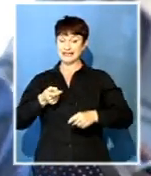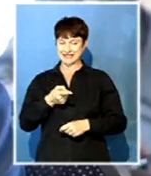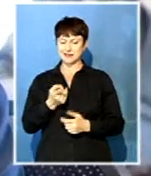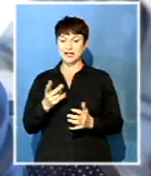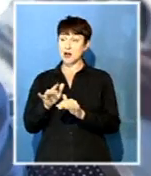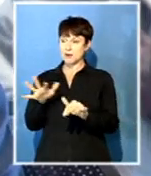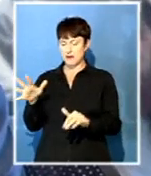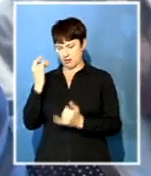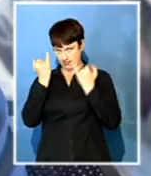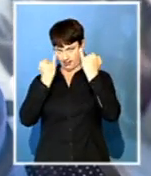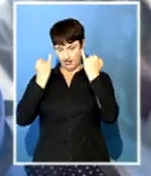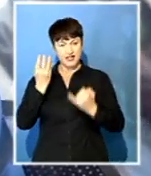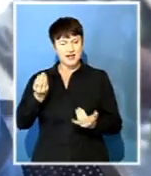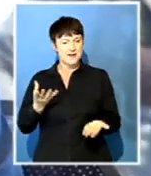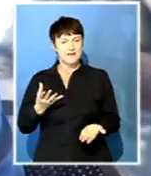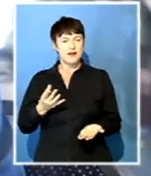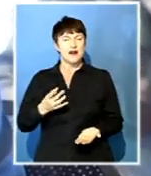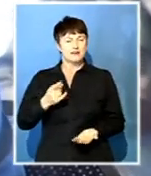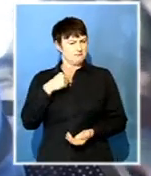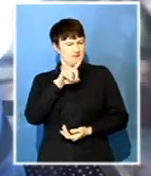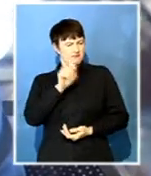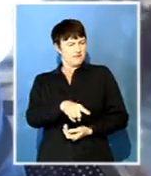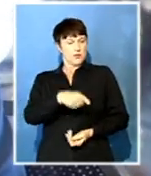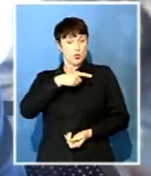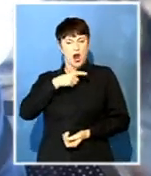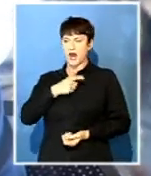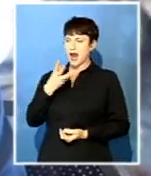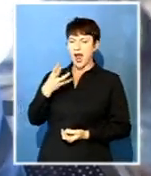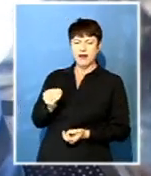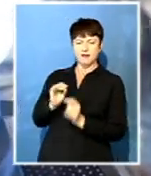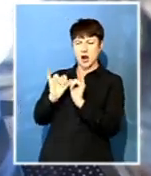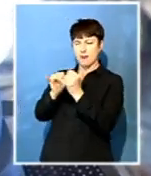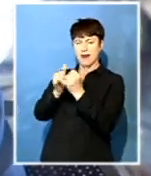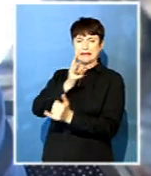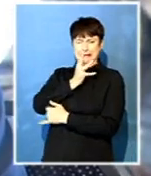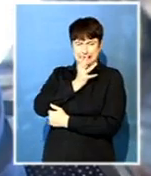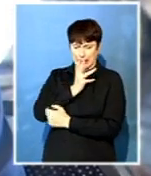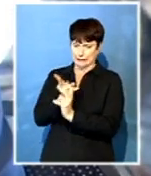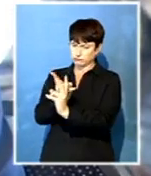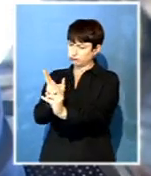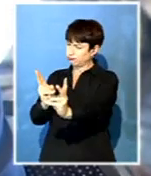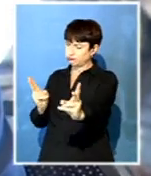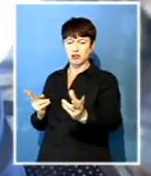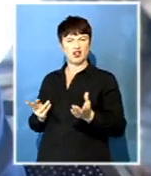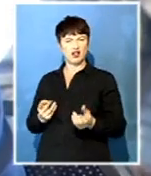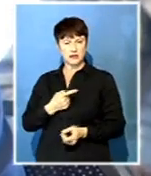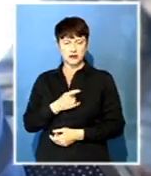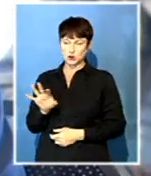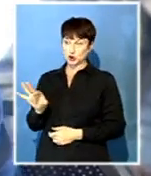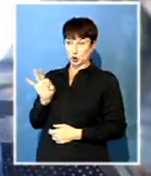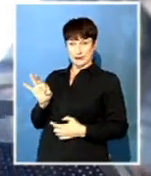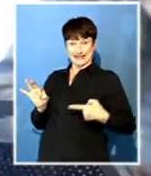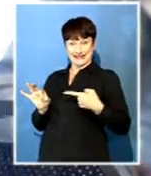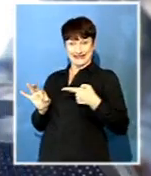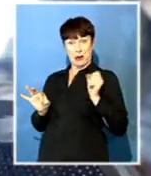the many entities that might be involved, an entity that belongs to a particular set of